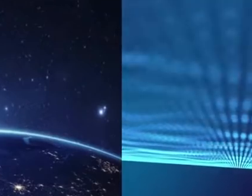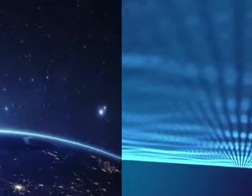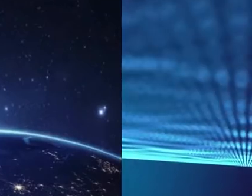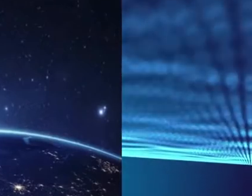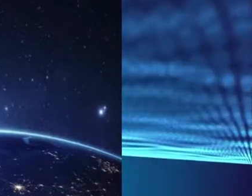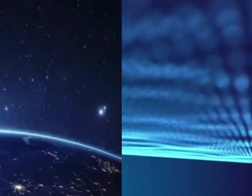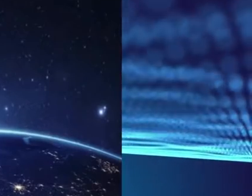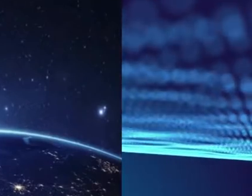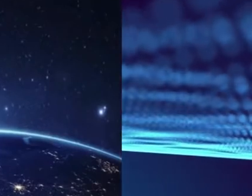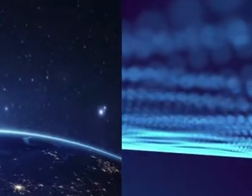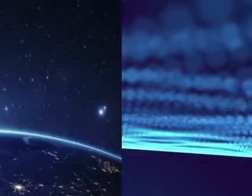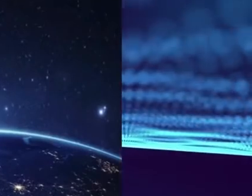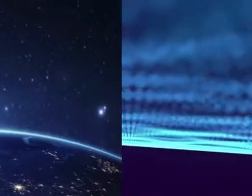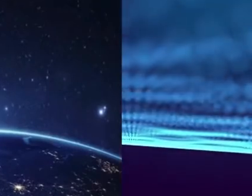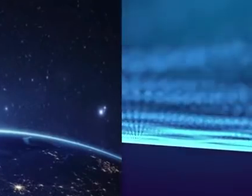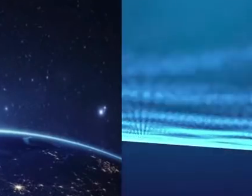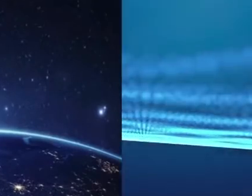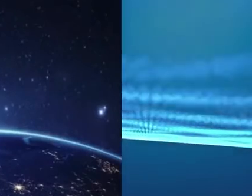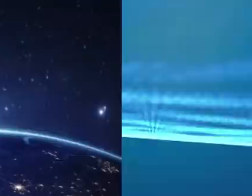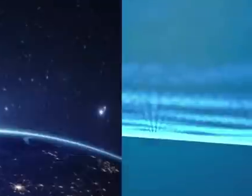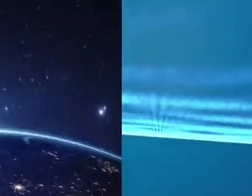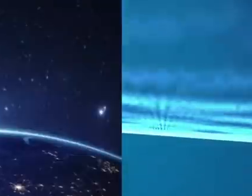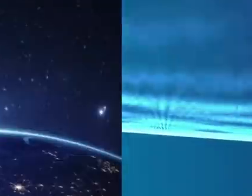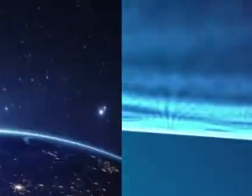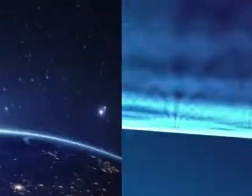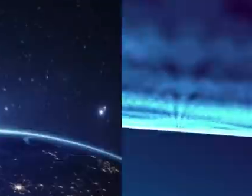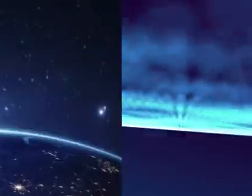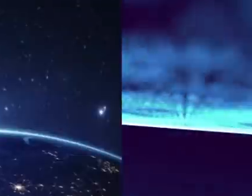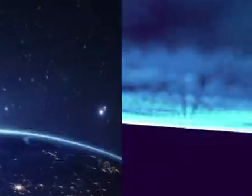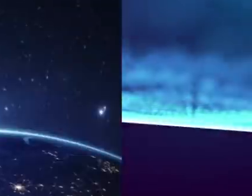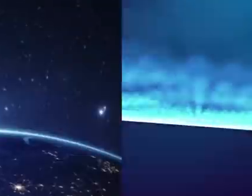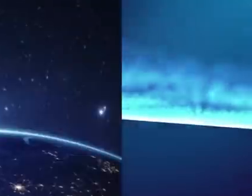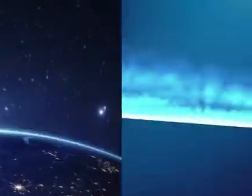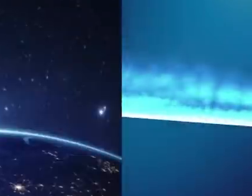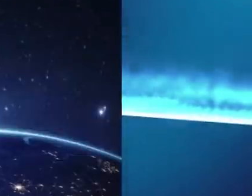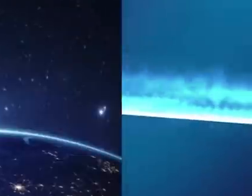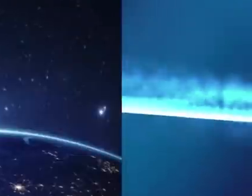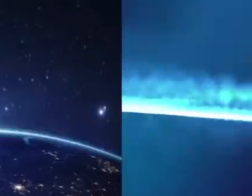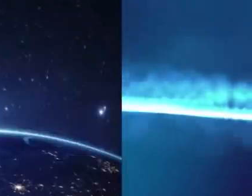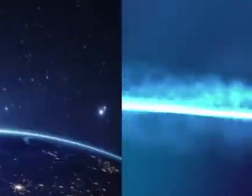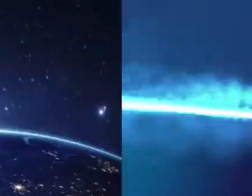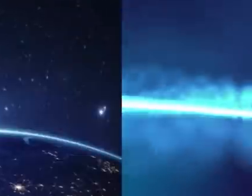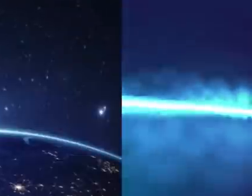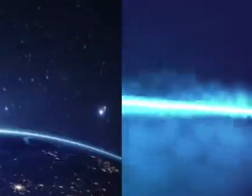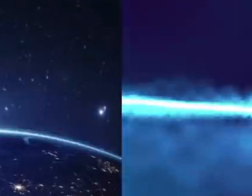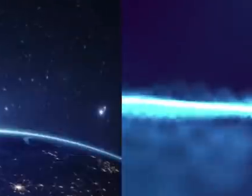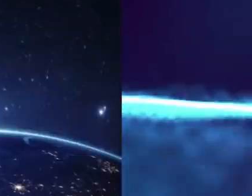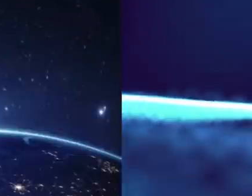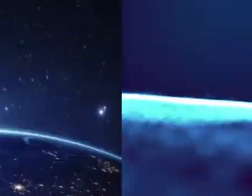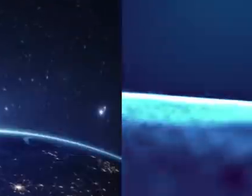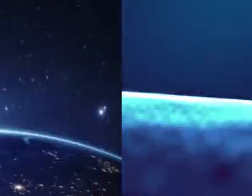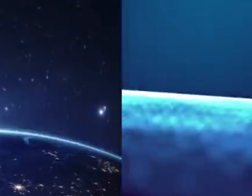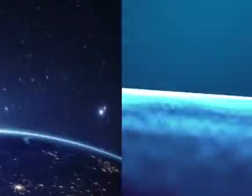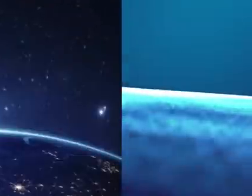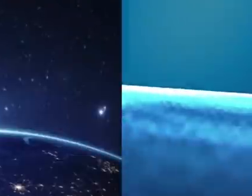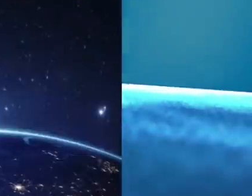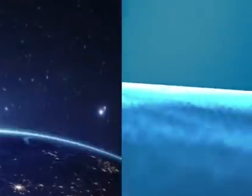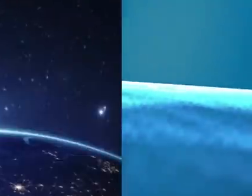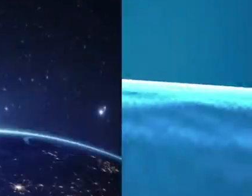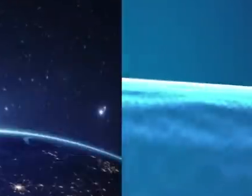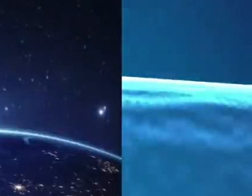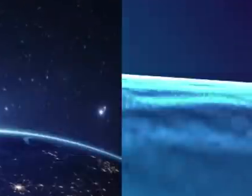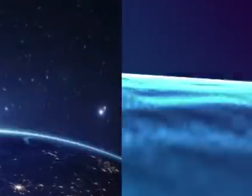to provide you with the care. I can tell you that personally, Dr. Corey Ford does not like to lose a single patient.